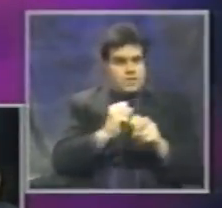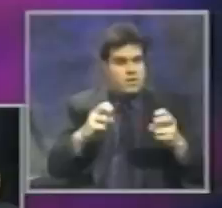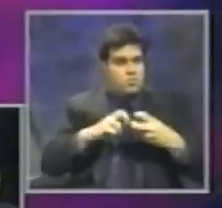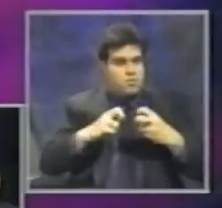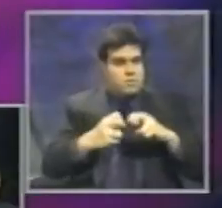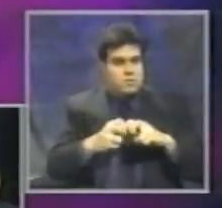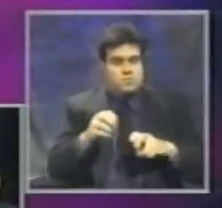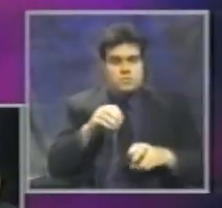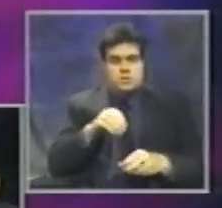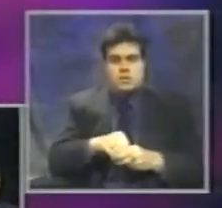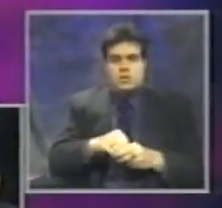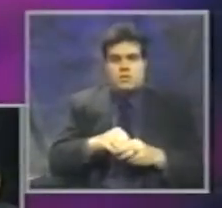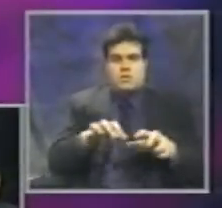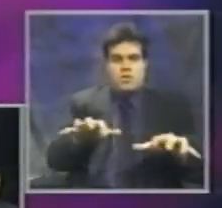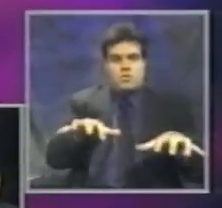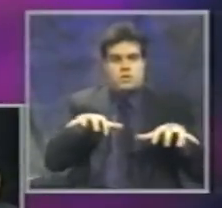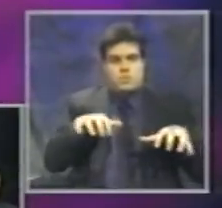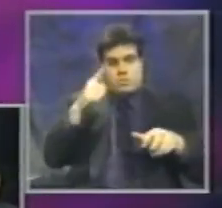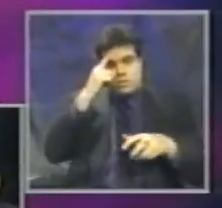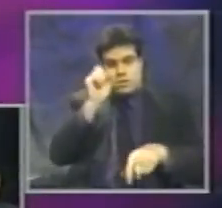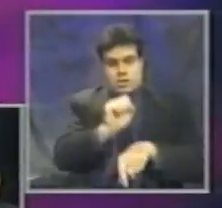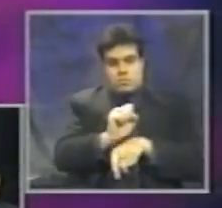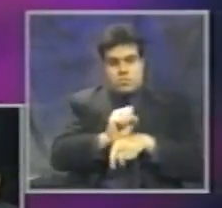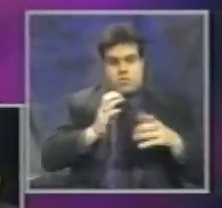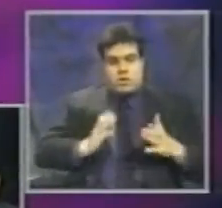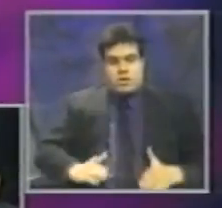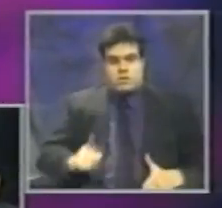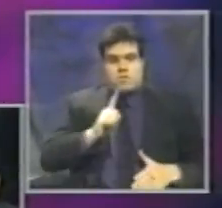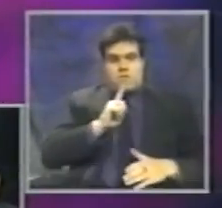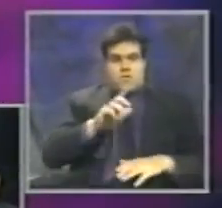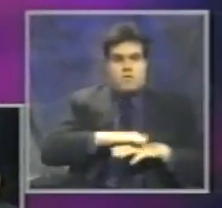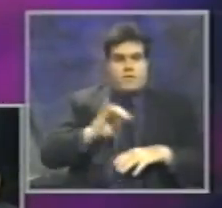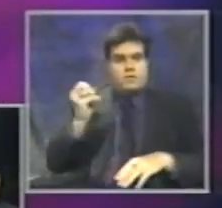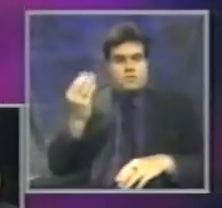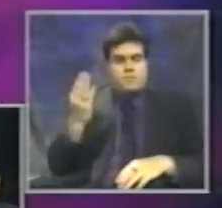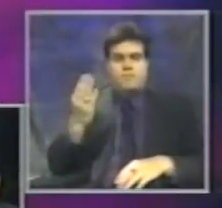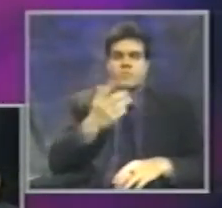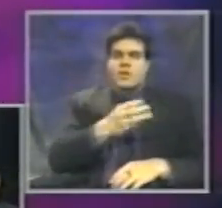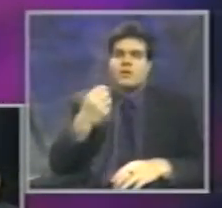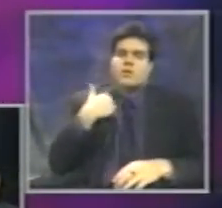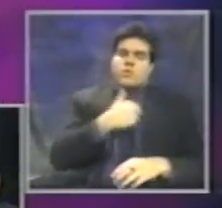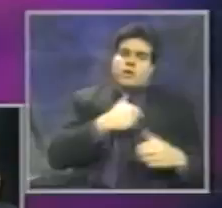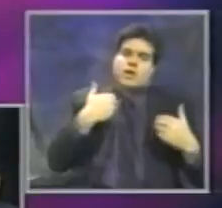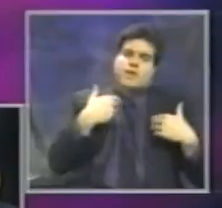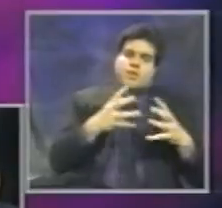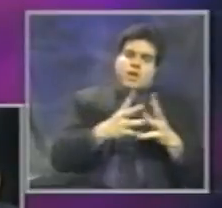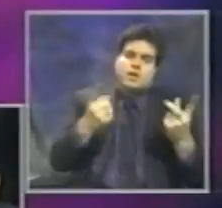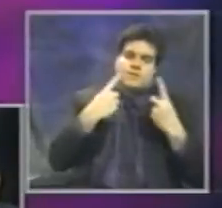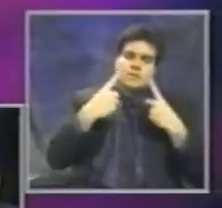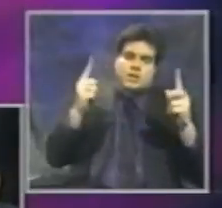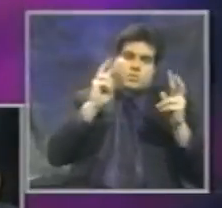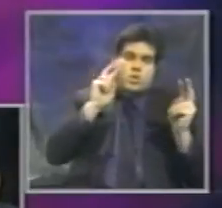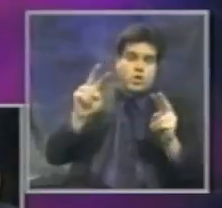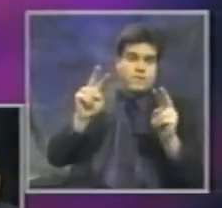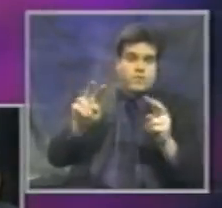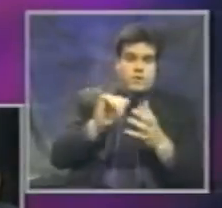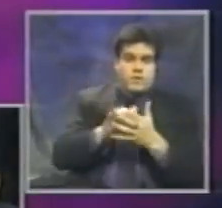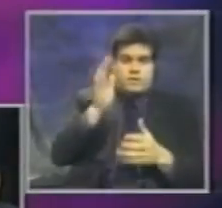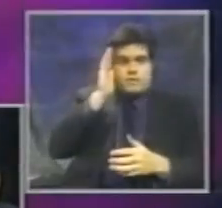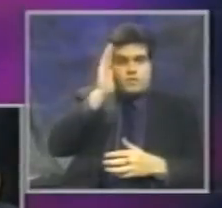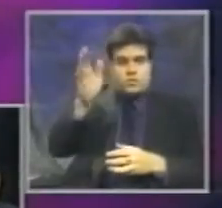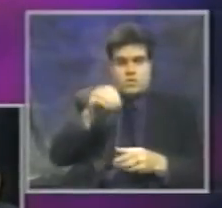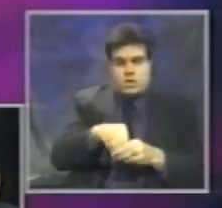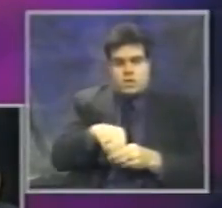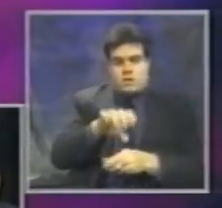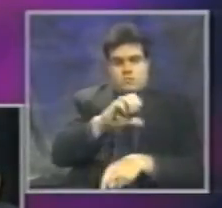large number since the employees are at the workplace. And we've had a lot of success, and we look forward to the future in putting the